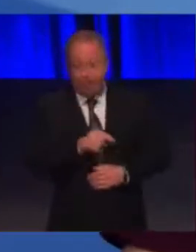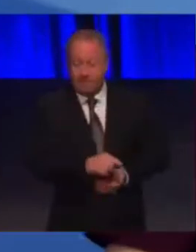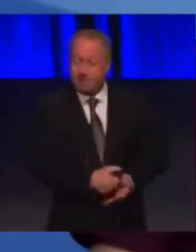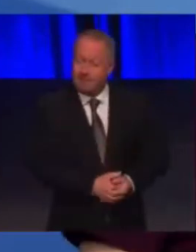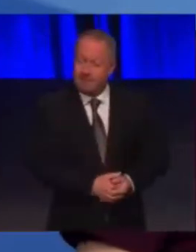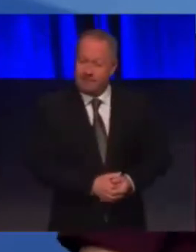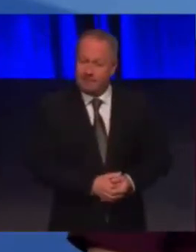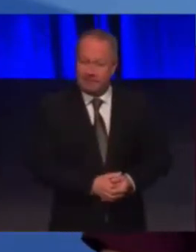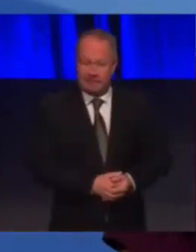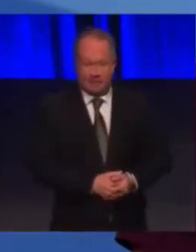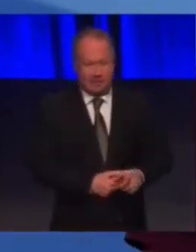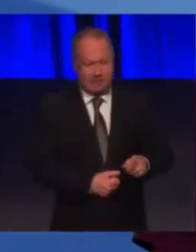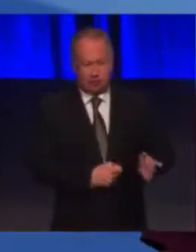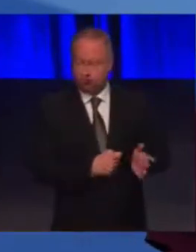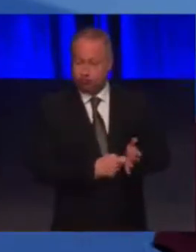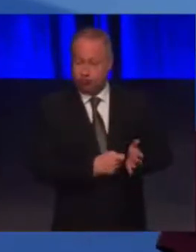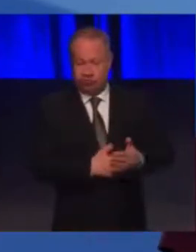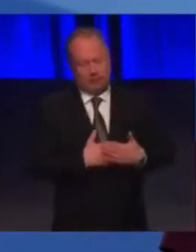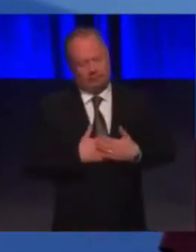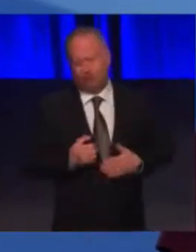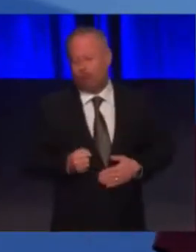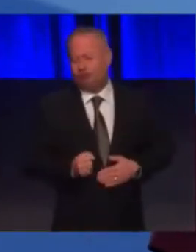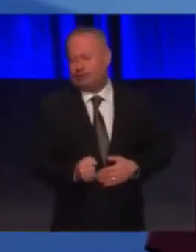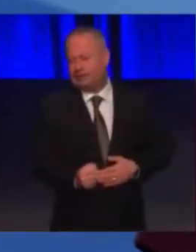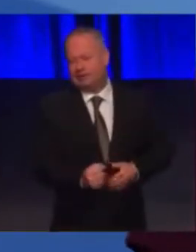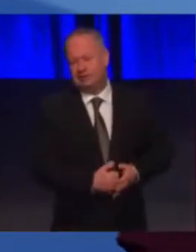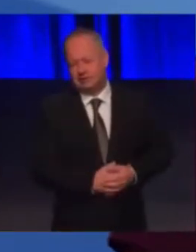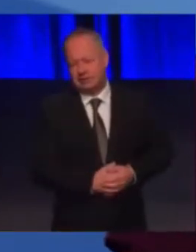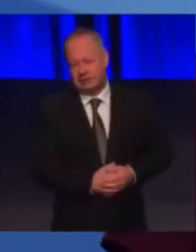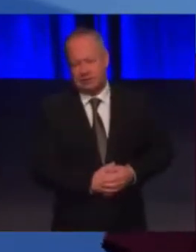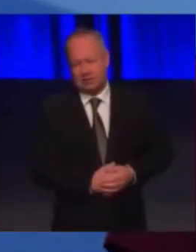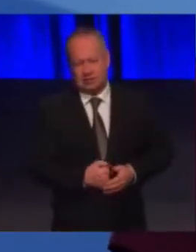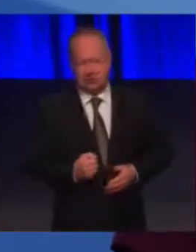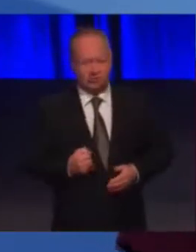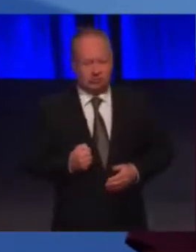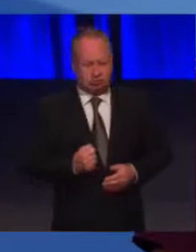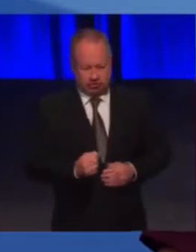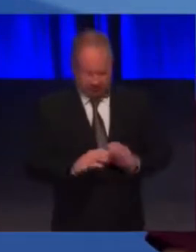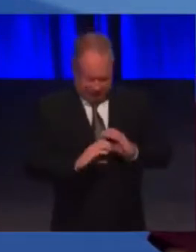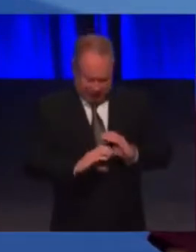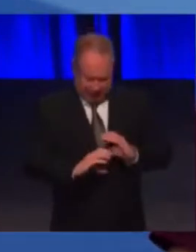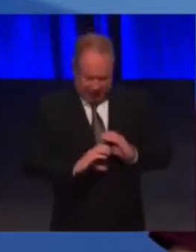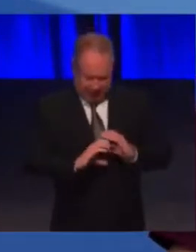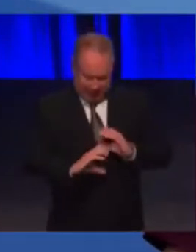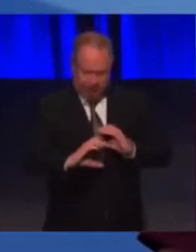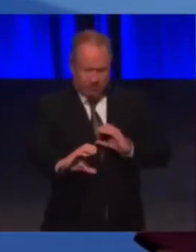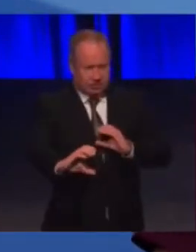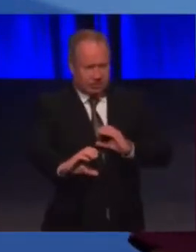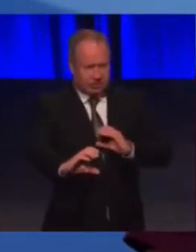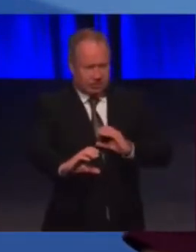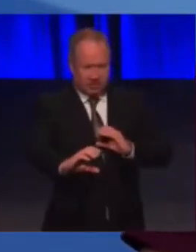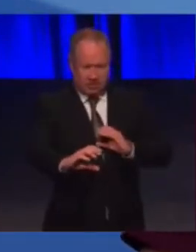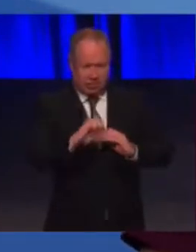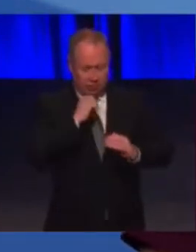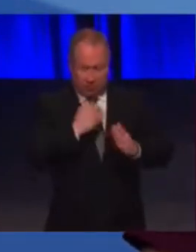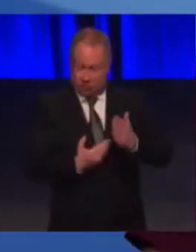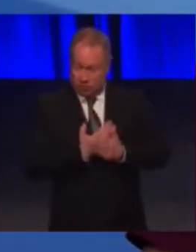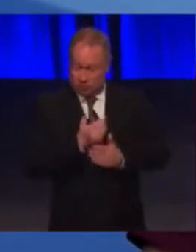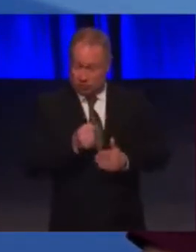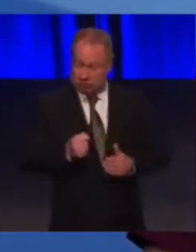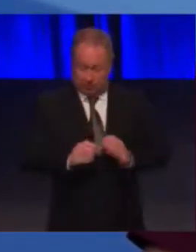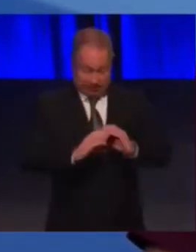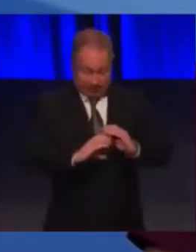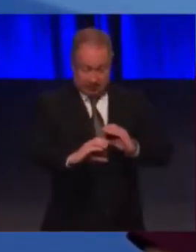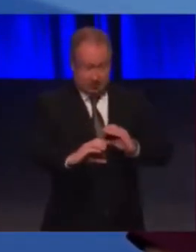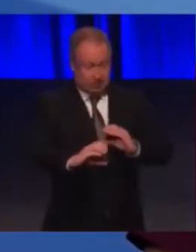And Rory's big thing is trains and train rolling stock. We're just bringing in a whole new stock of trains. These won't have